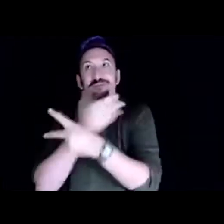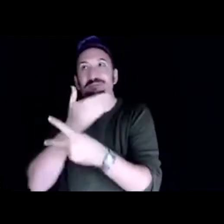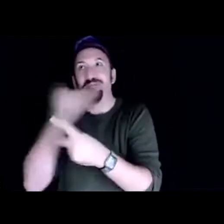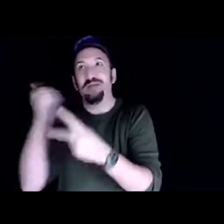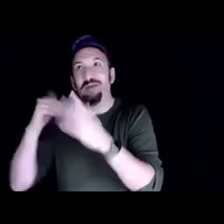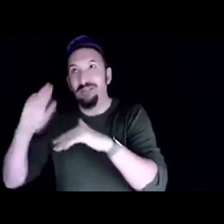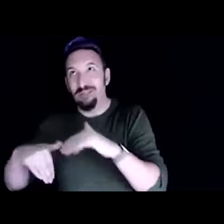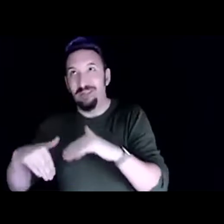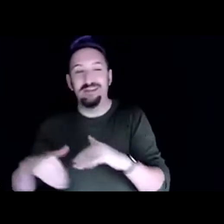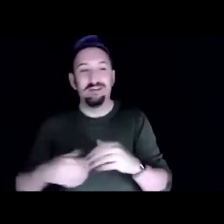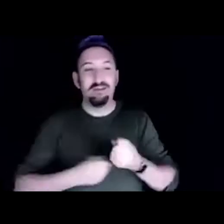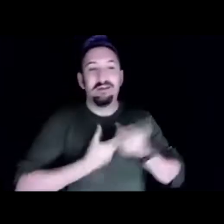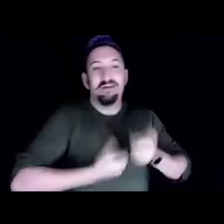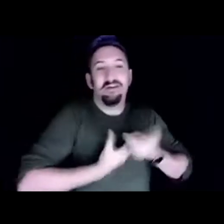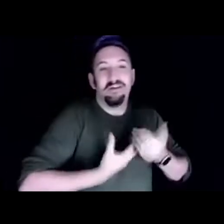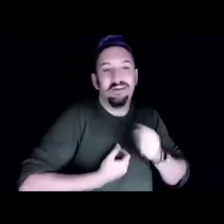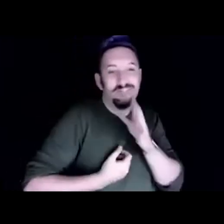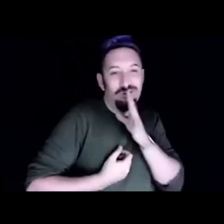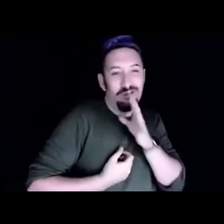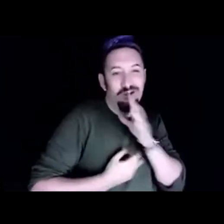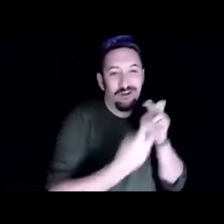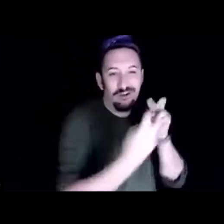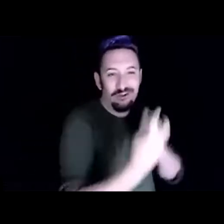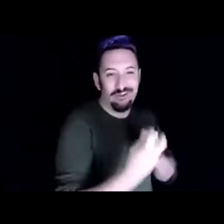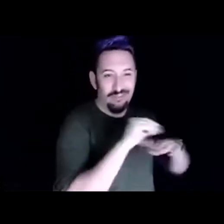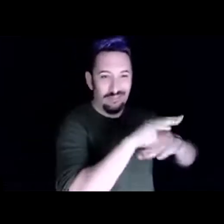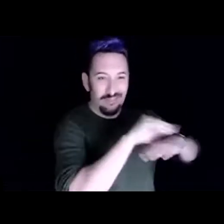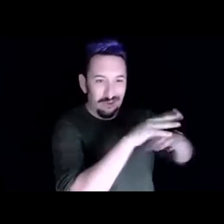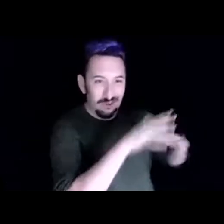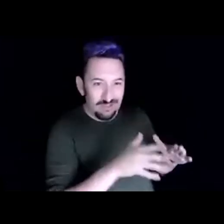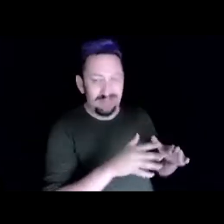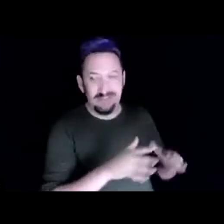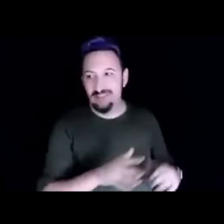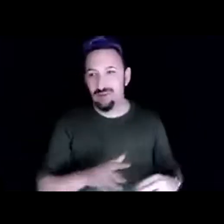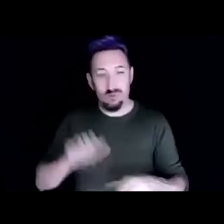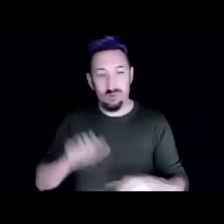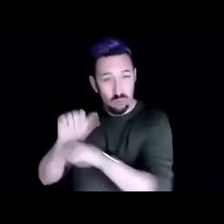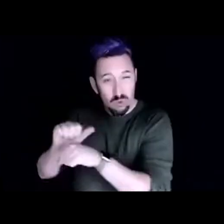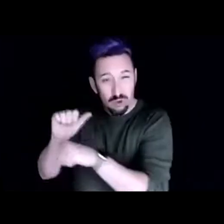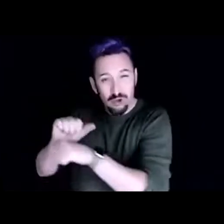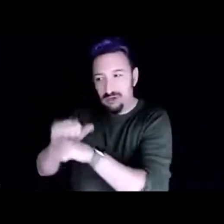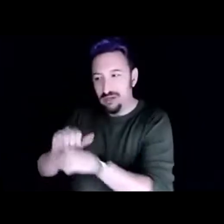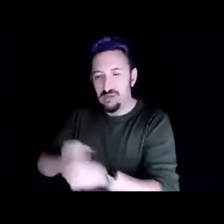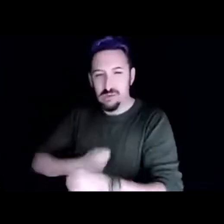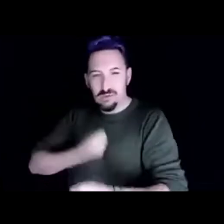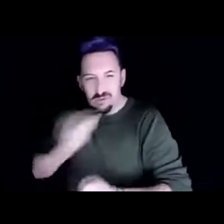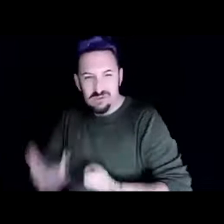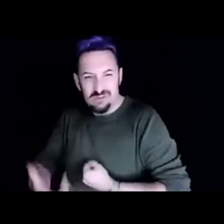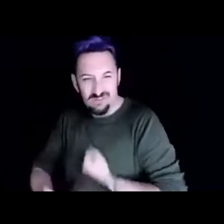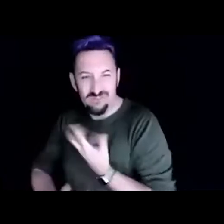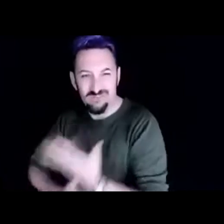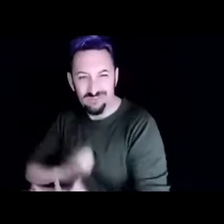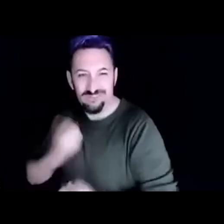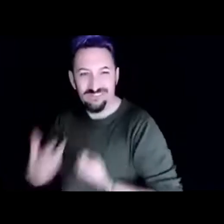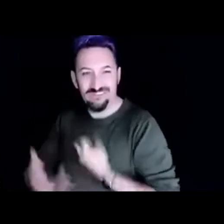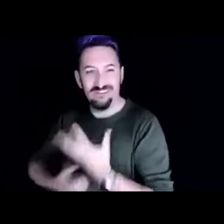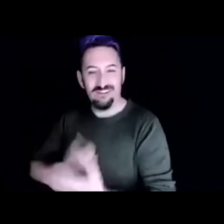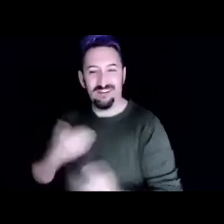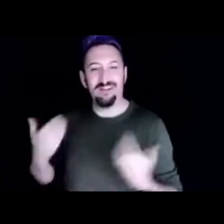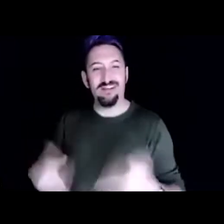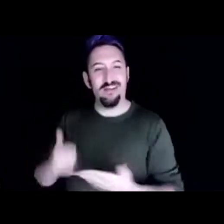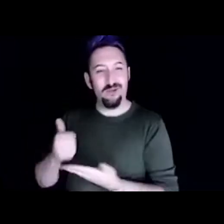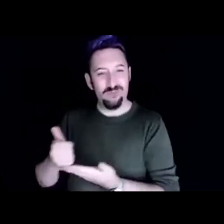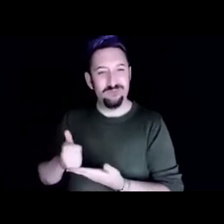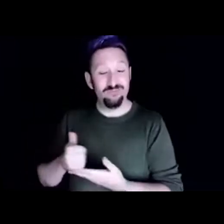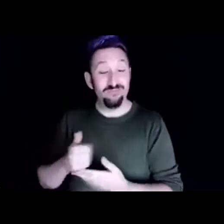that I didn't even know were inside me. And I have done a projects with kids with cob and